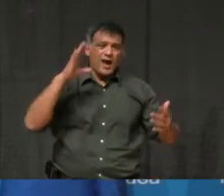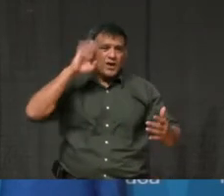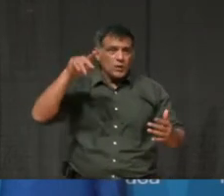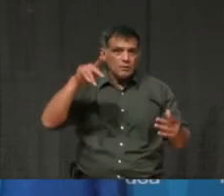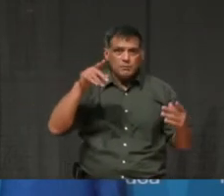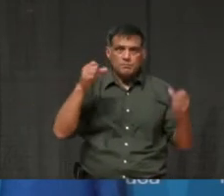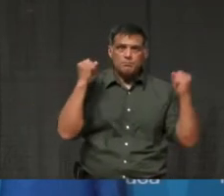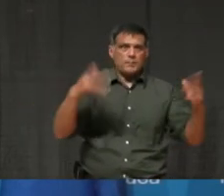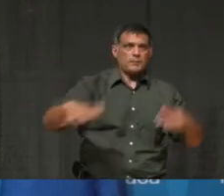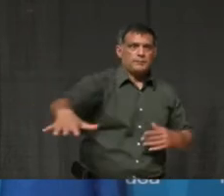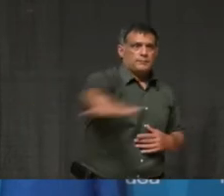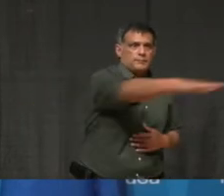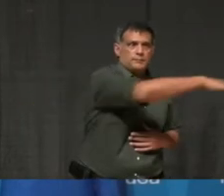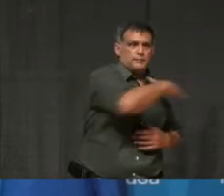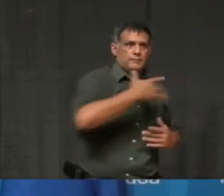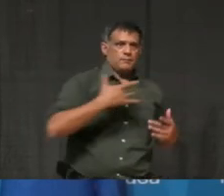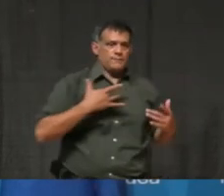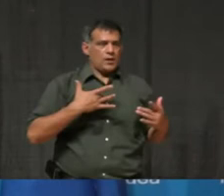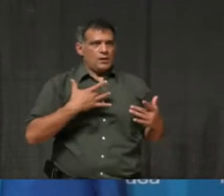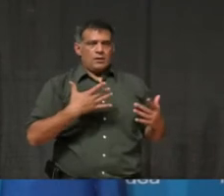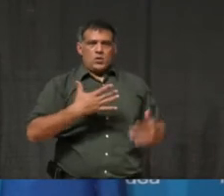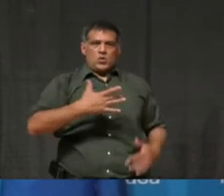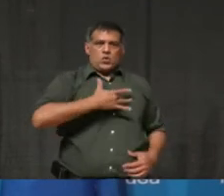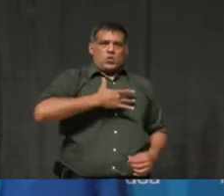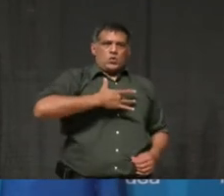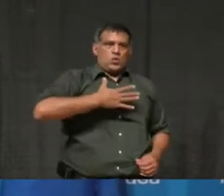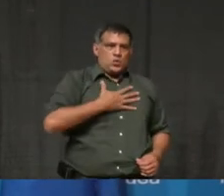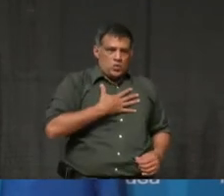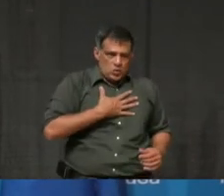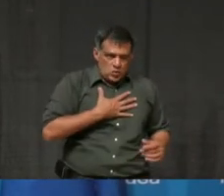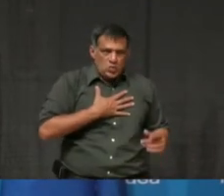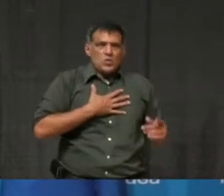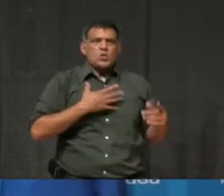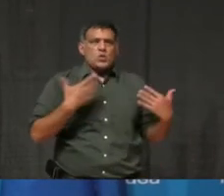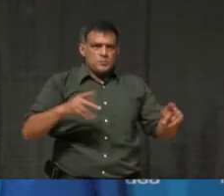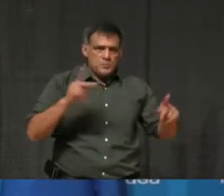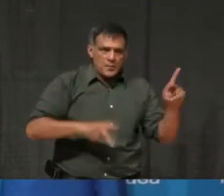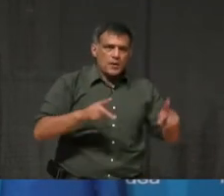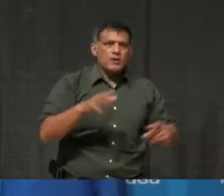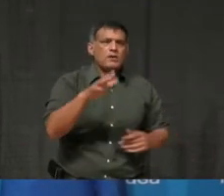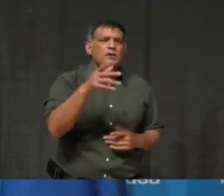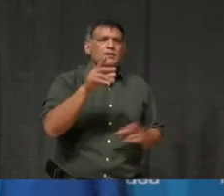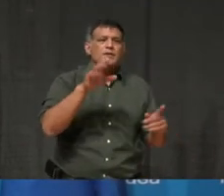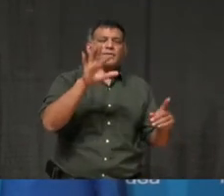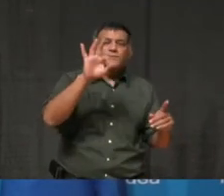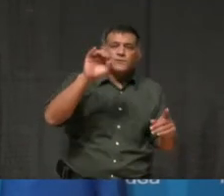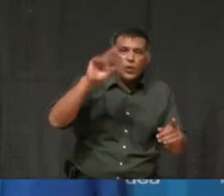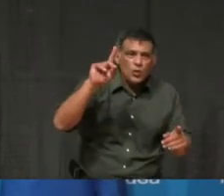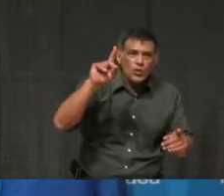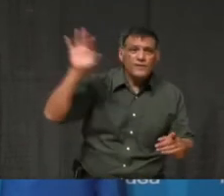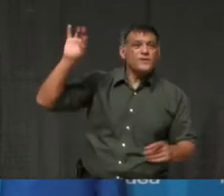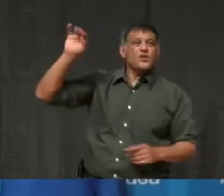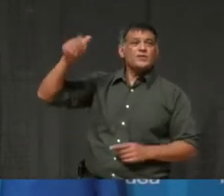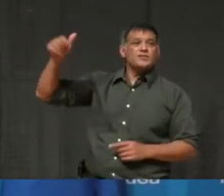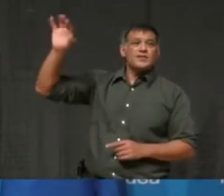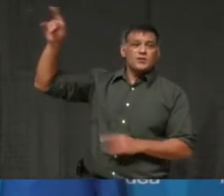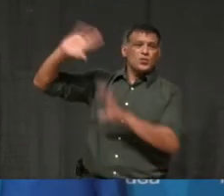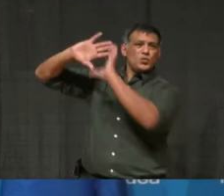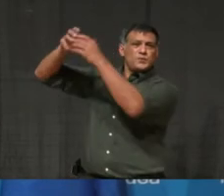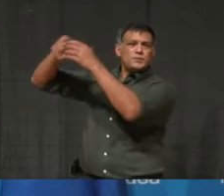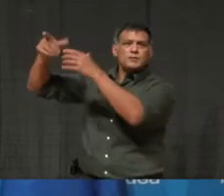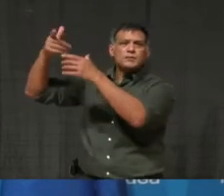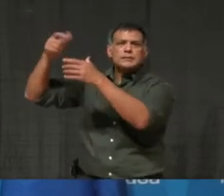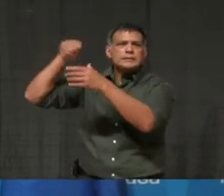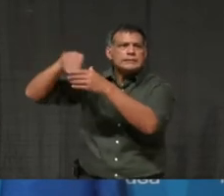that Premier and his table brought together a team of experts, a team of advisors to advise him to help him